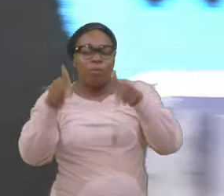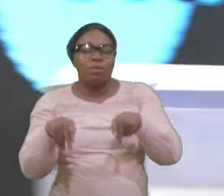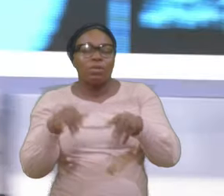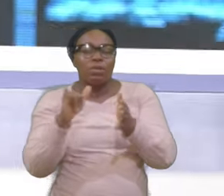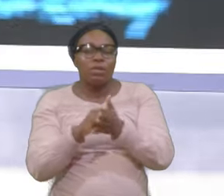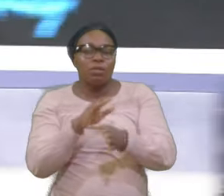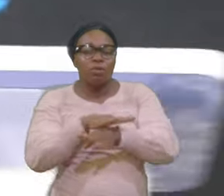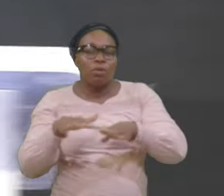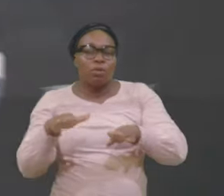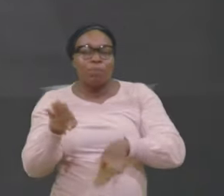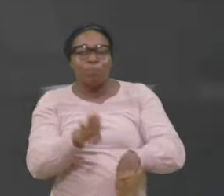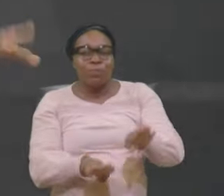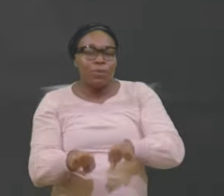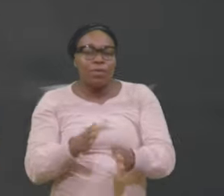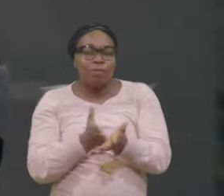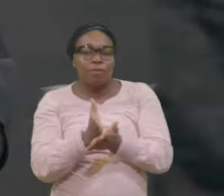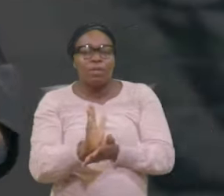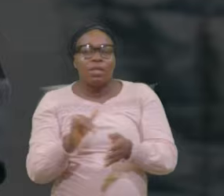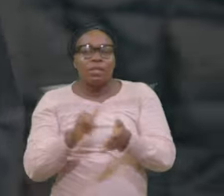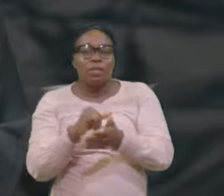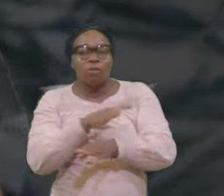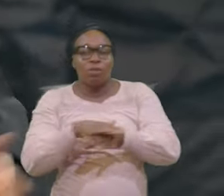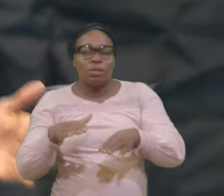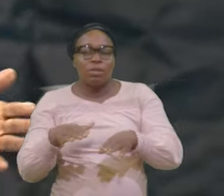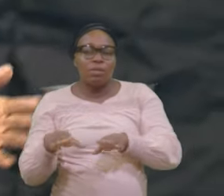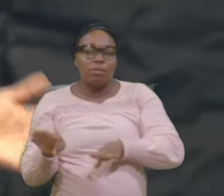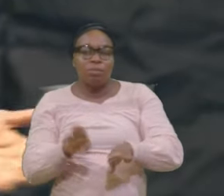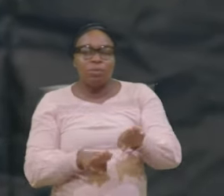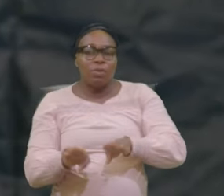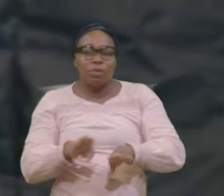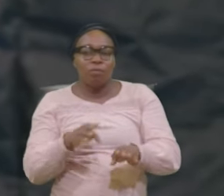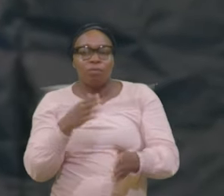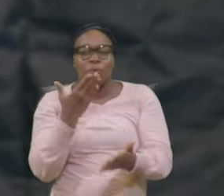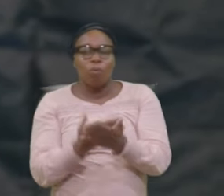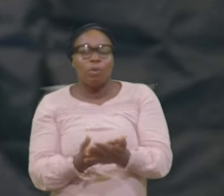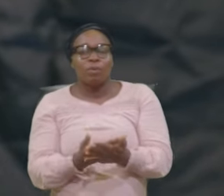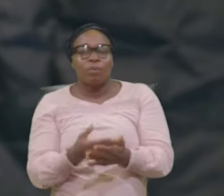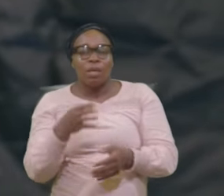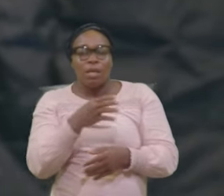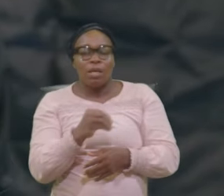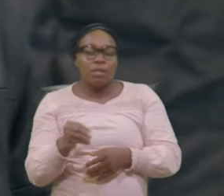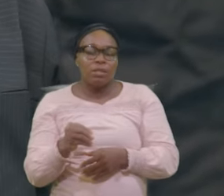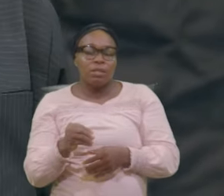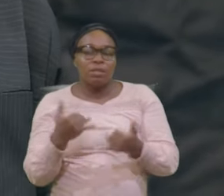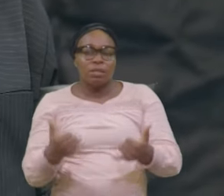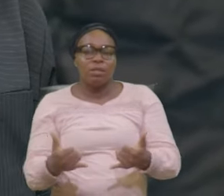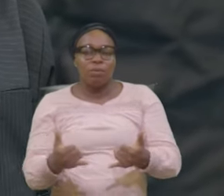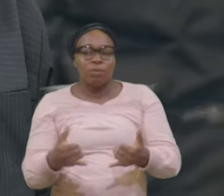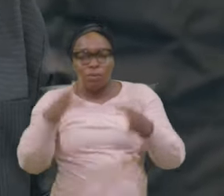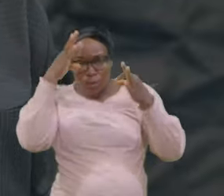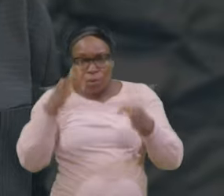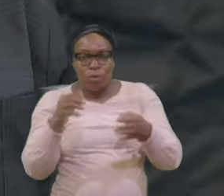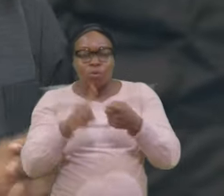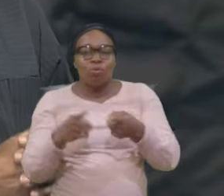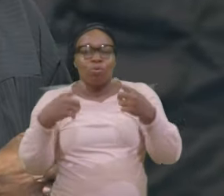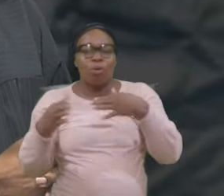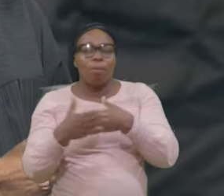Doesn't act right And doesn't do Anything right I'm coming Back home You are coming Back to the